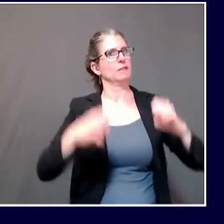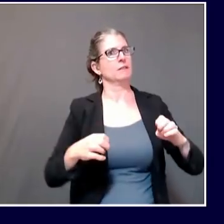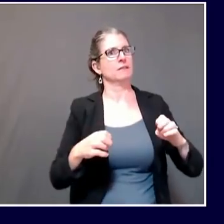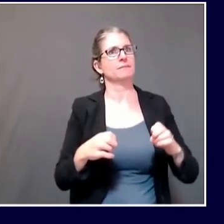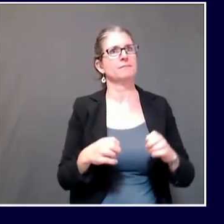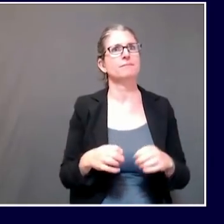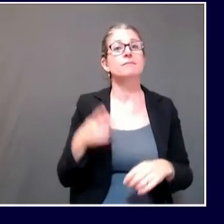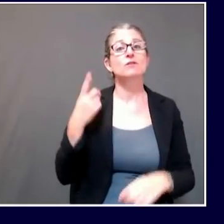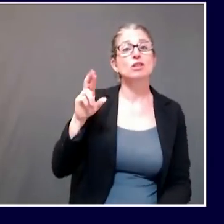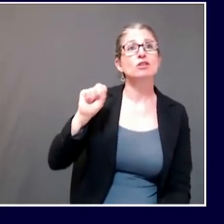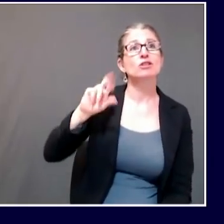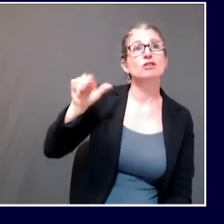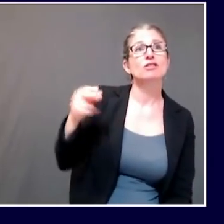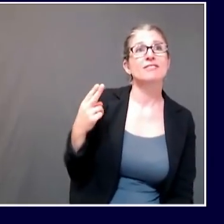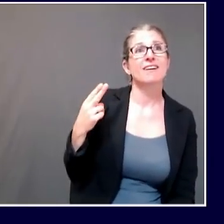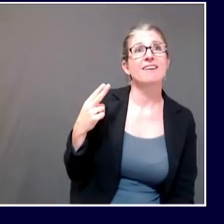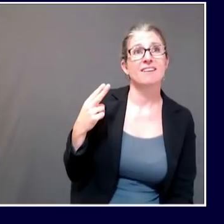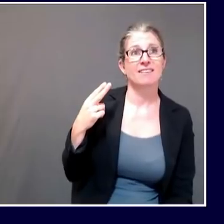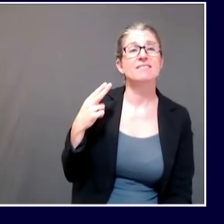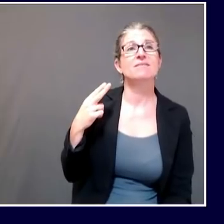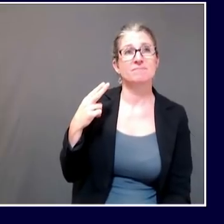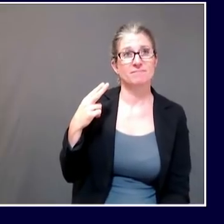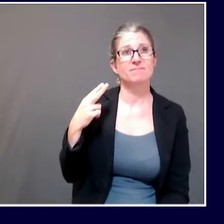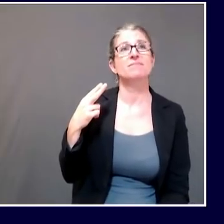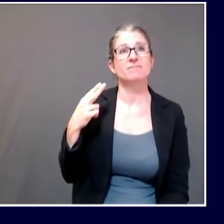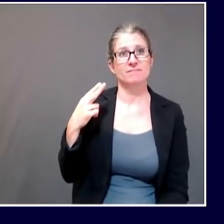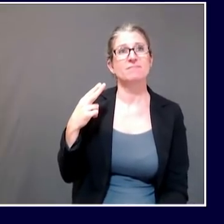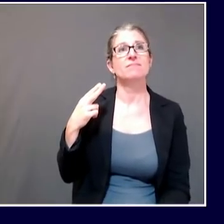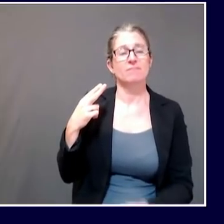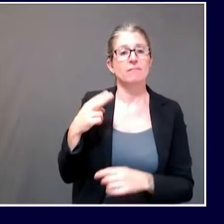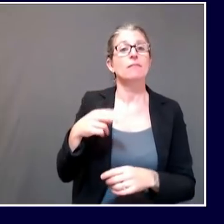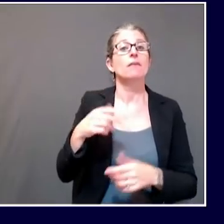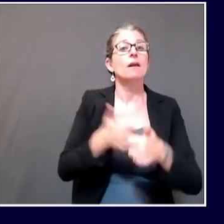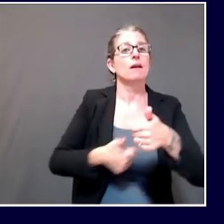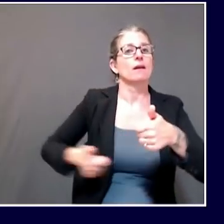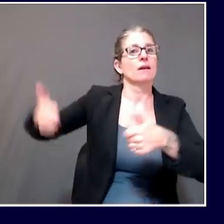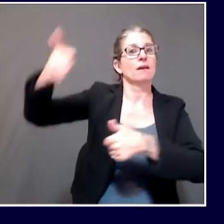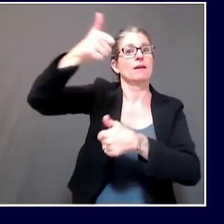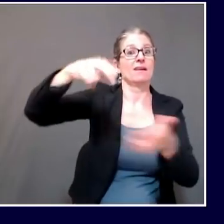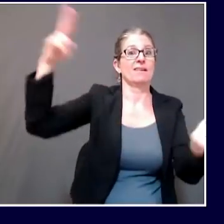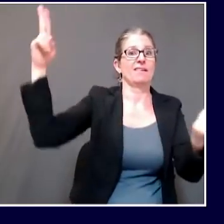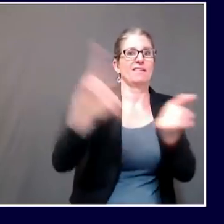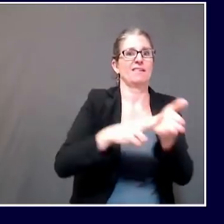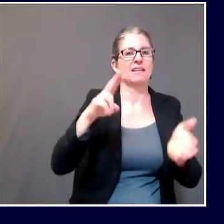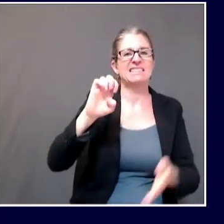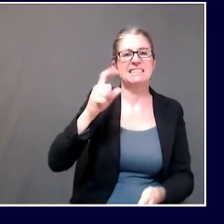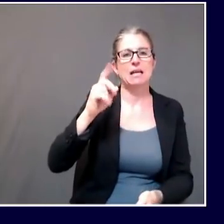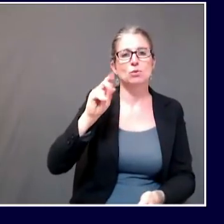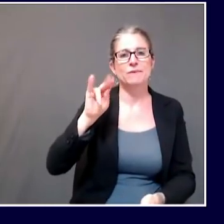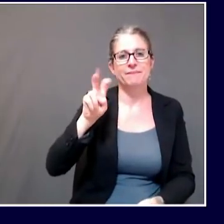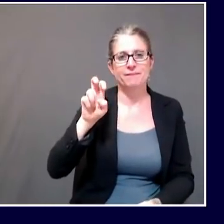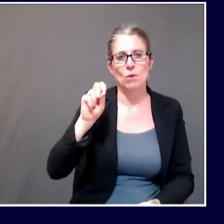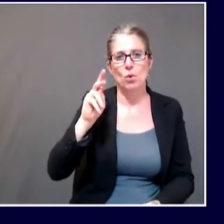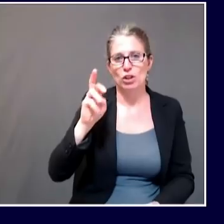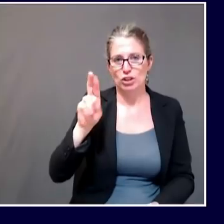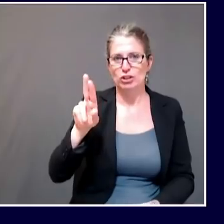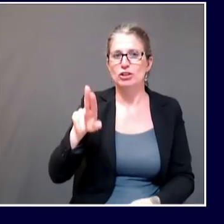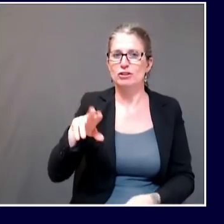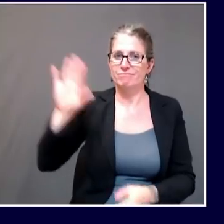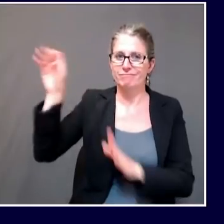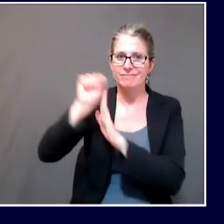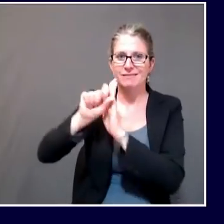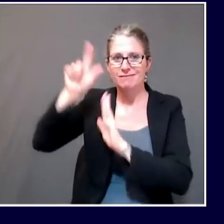Understood. Thank you. A quick follow-up for the commissioner if I may. Have those enforcement actions, those tools been used